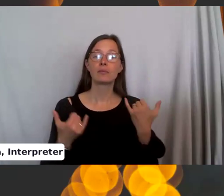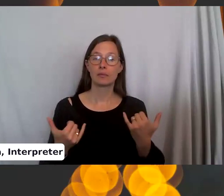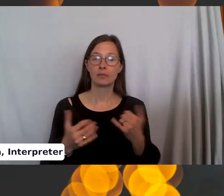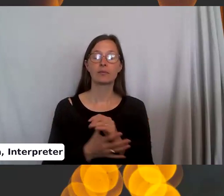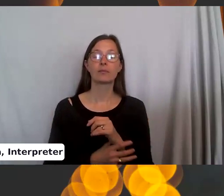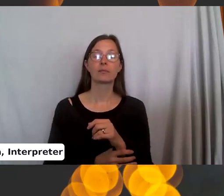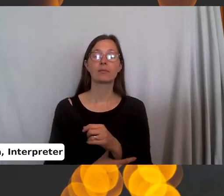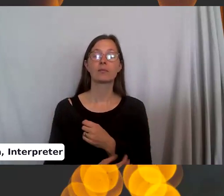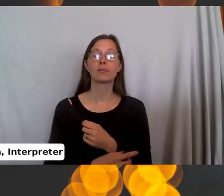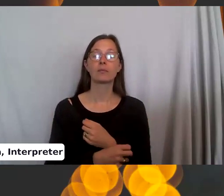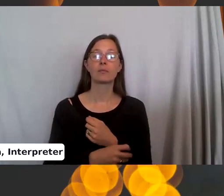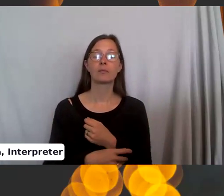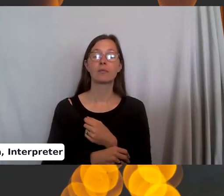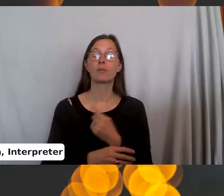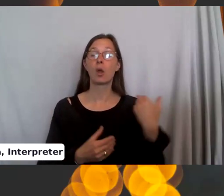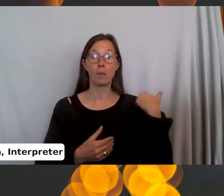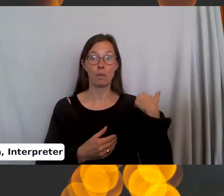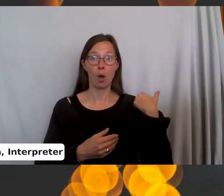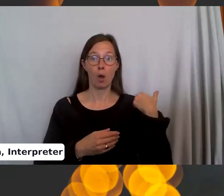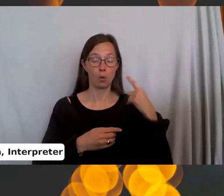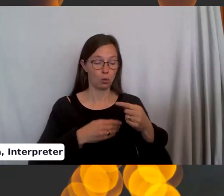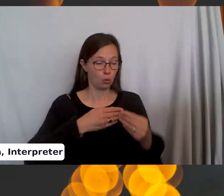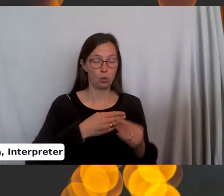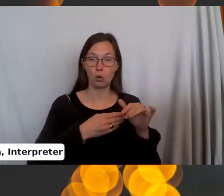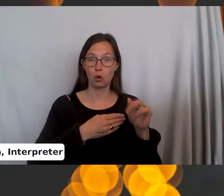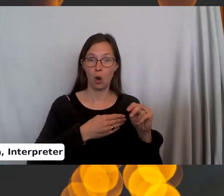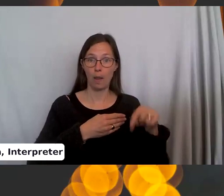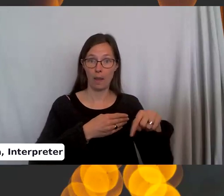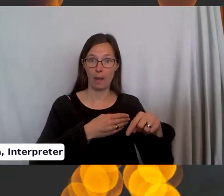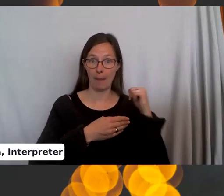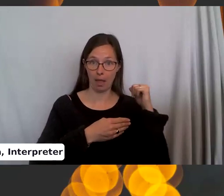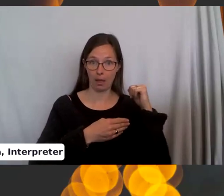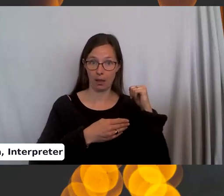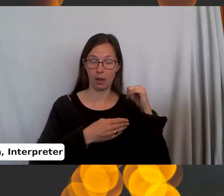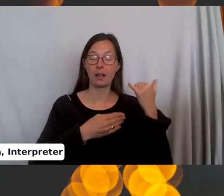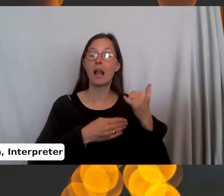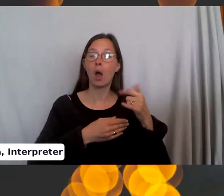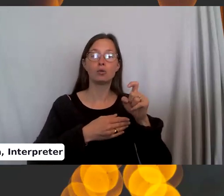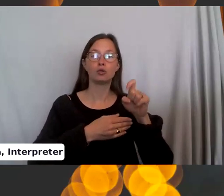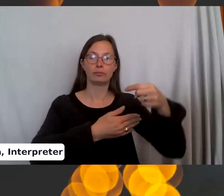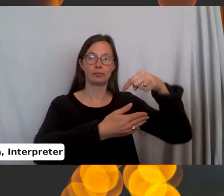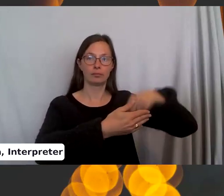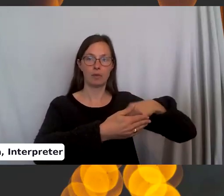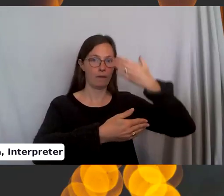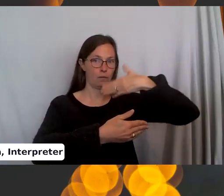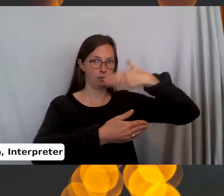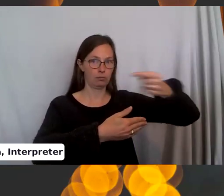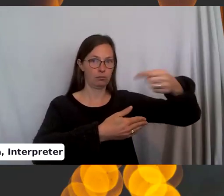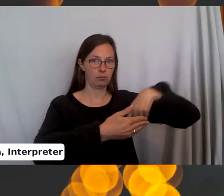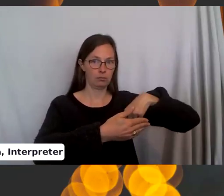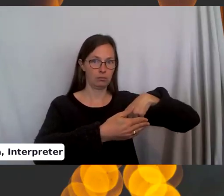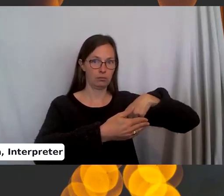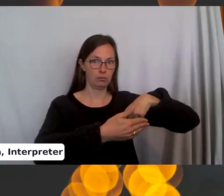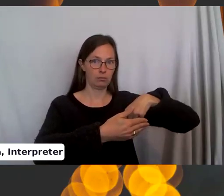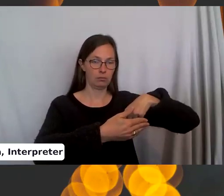instead of holding the yarn to the back, the yarn should be falling to the front now because it, it came out